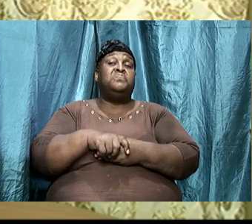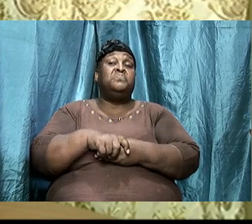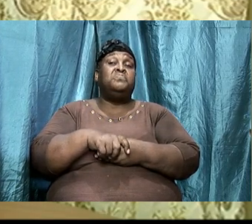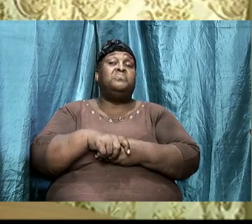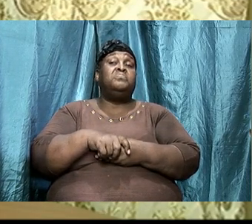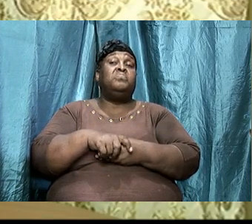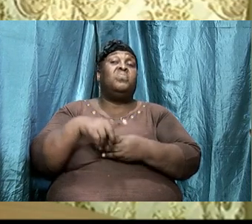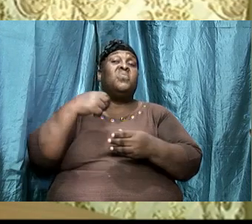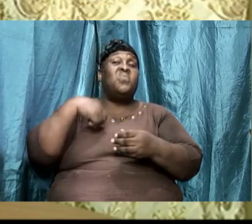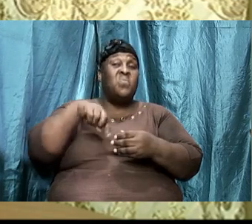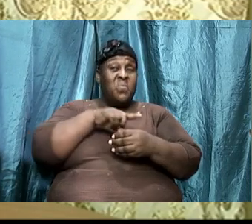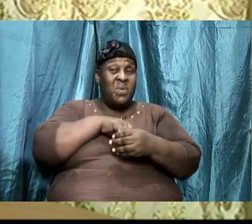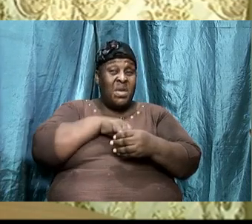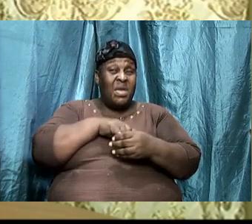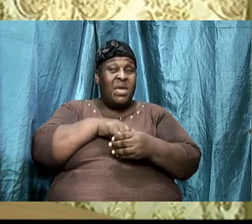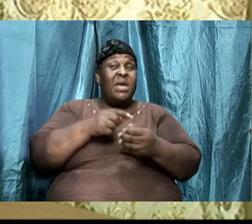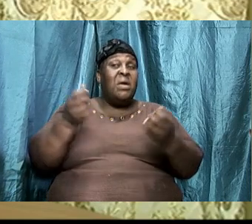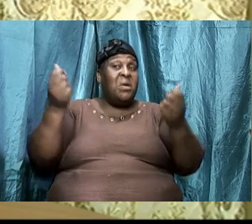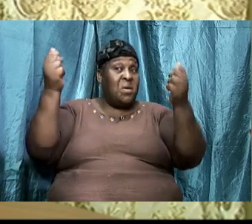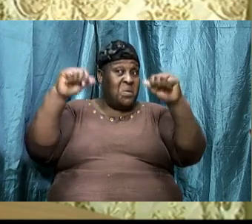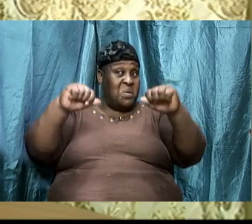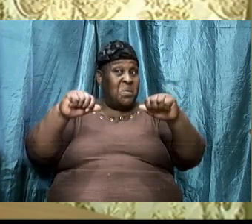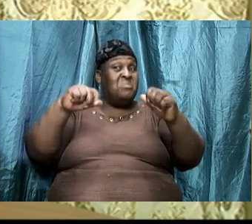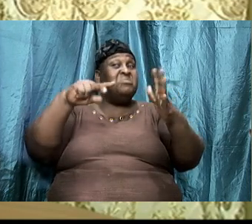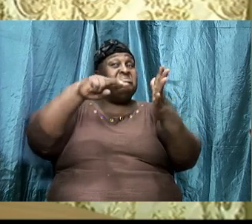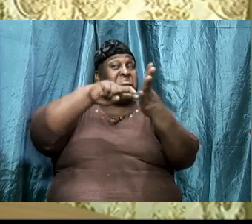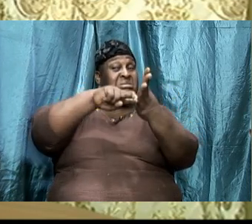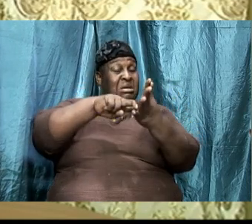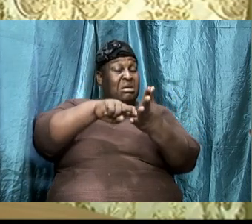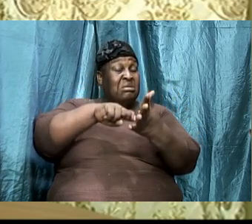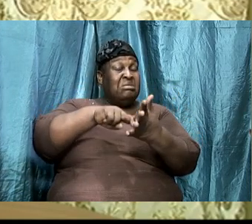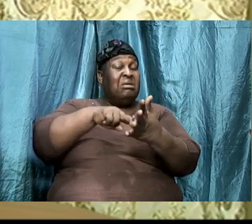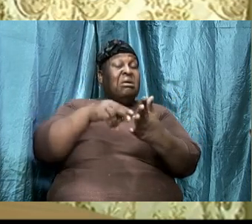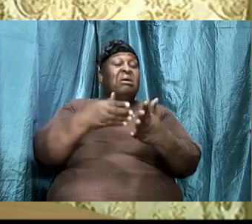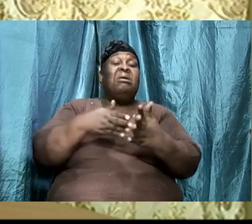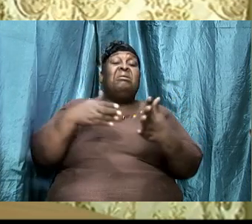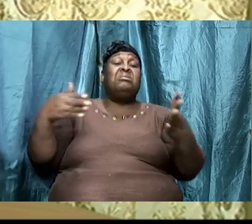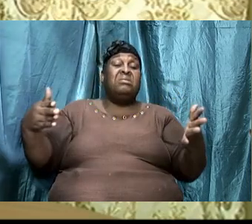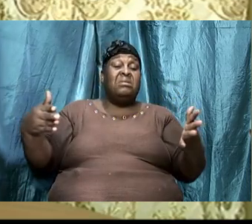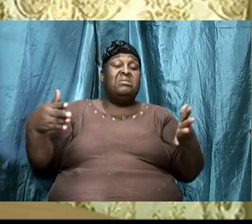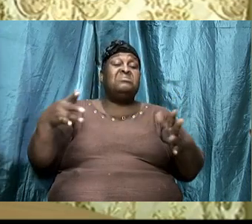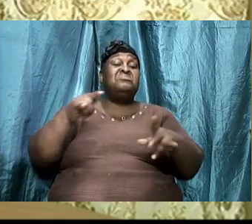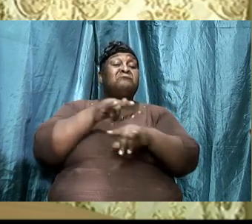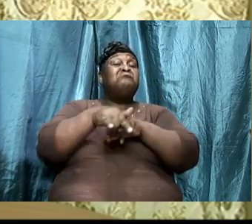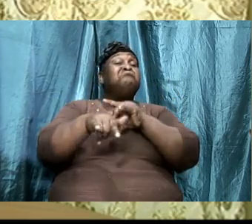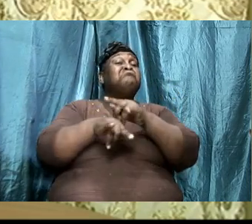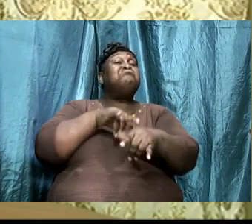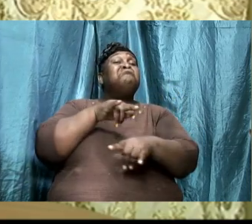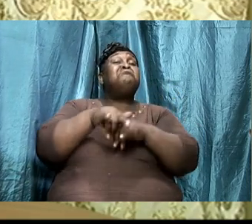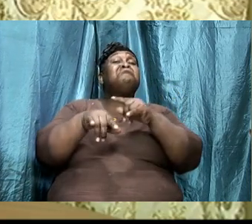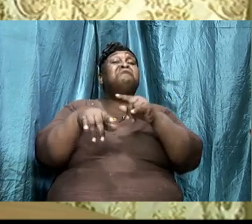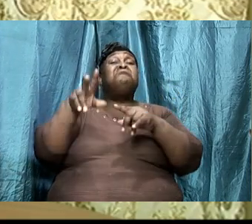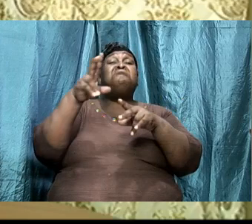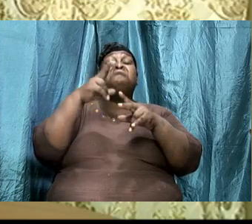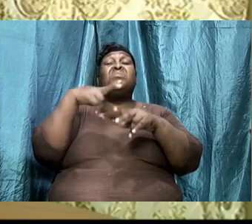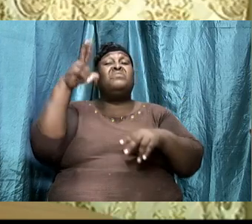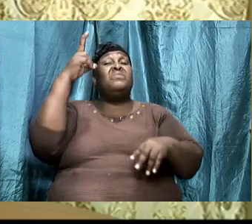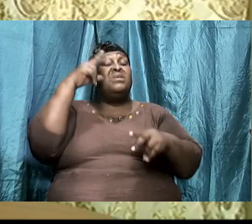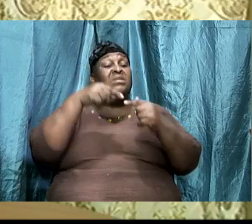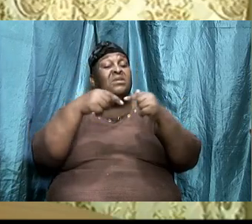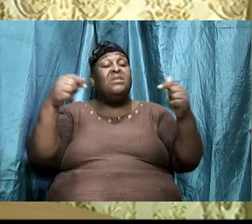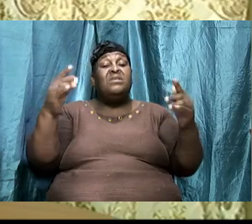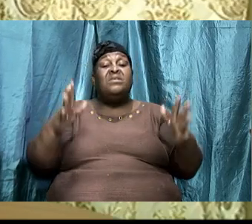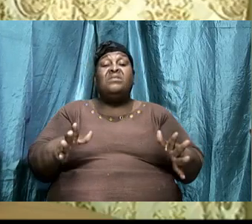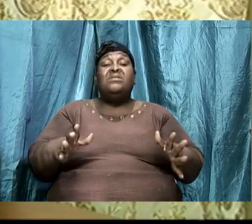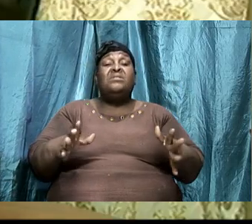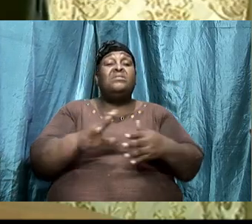That we might be able to stand against the wiles of the adversary. But he described the scripture before that.